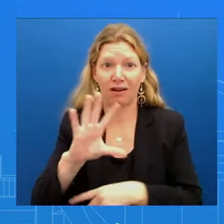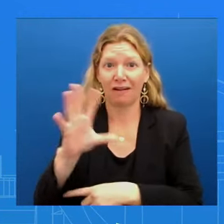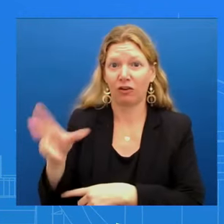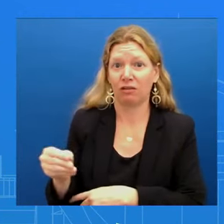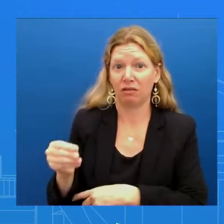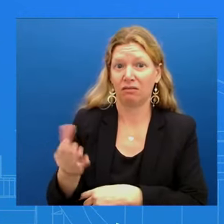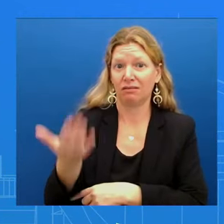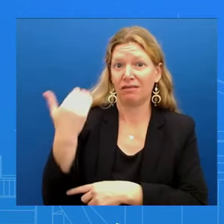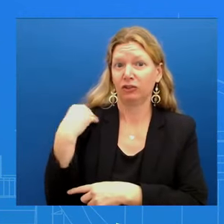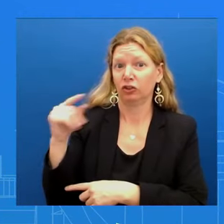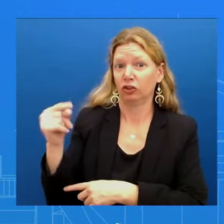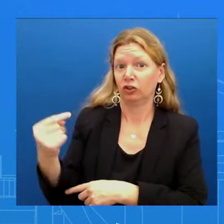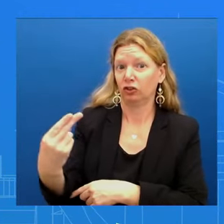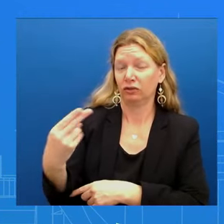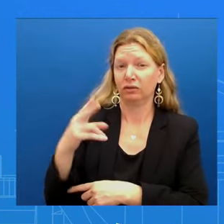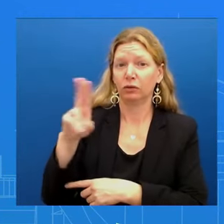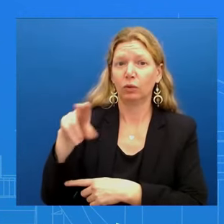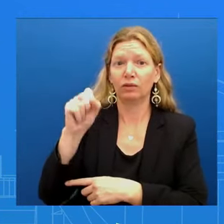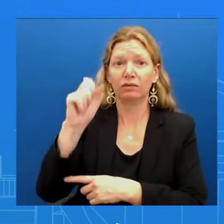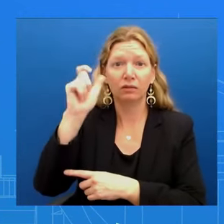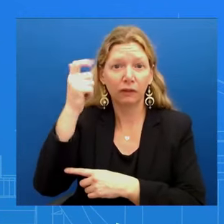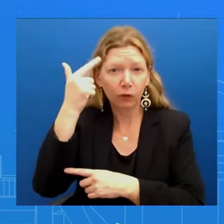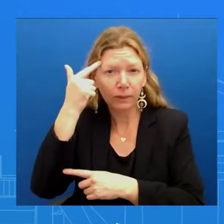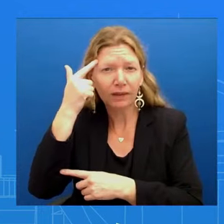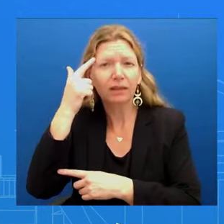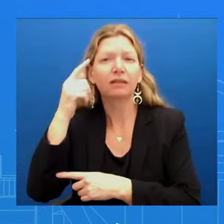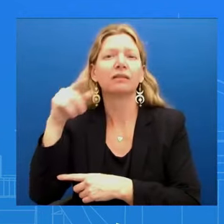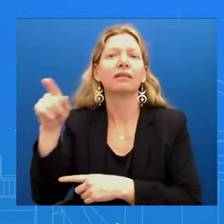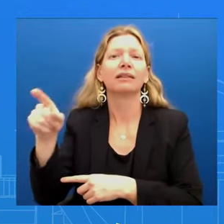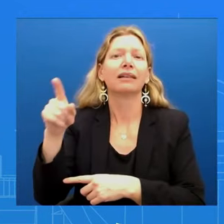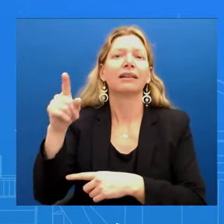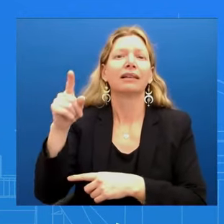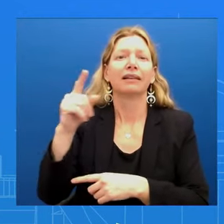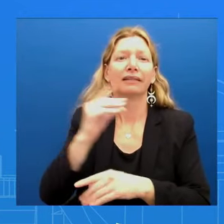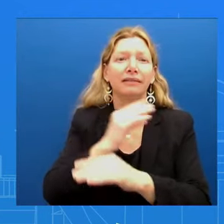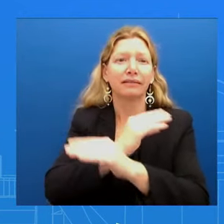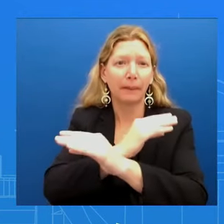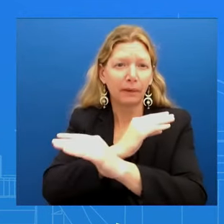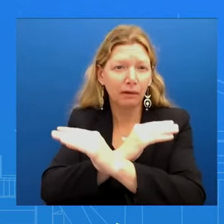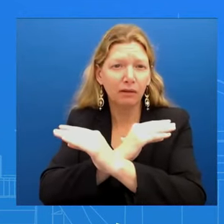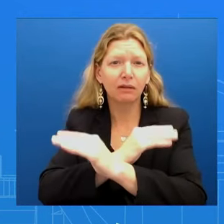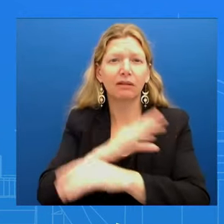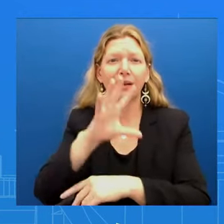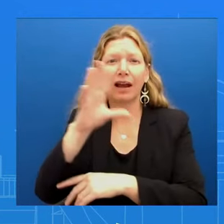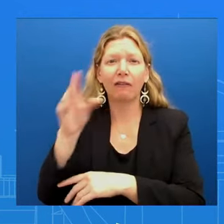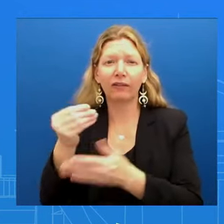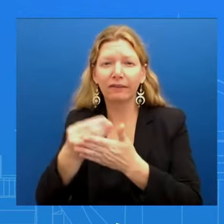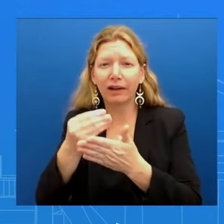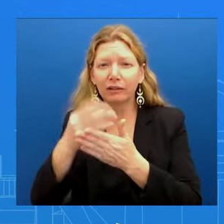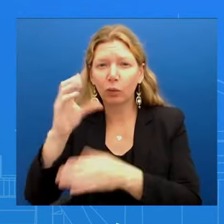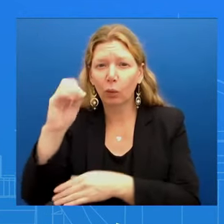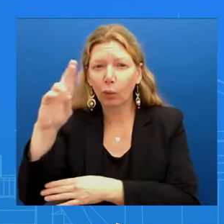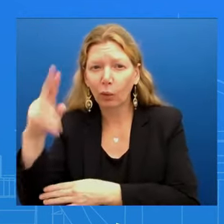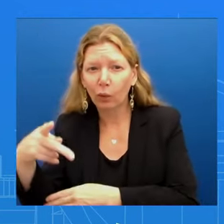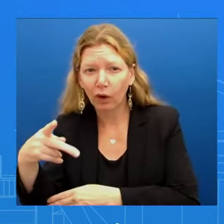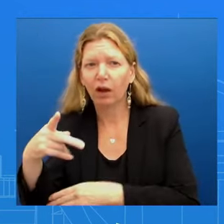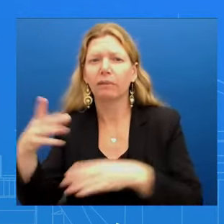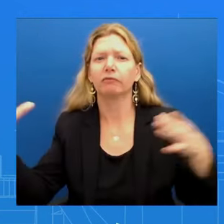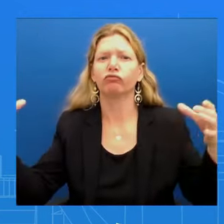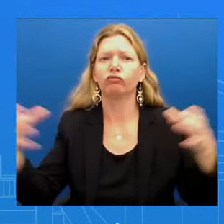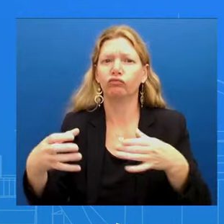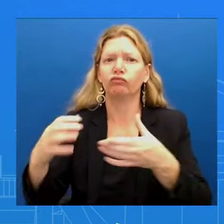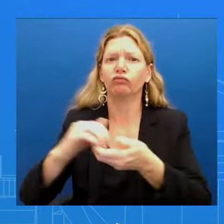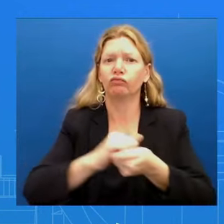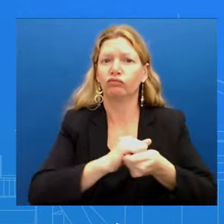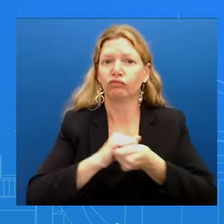Finance Corporation convened the partnership for global infrastructure and investment libido corridor private sector investor forum tried to say that